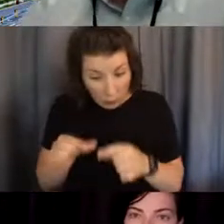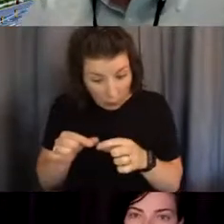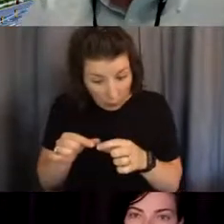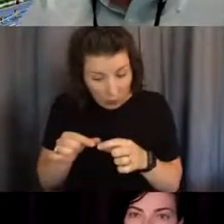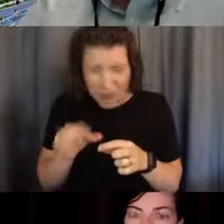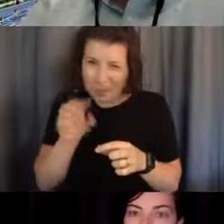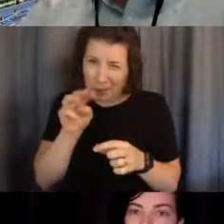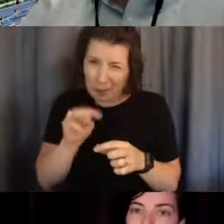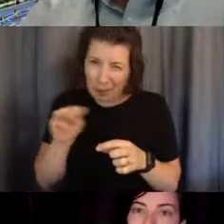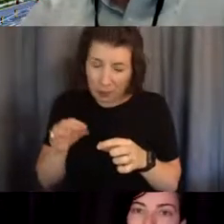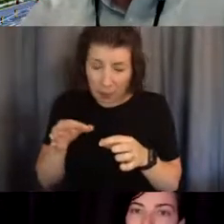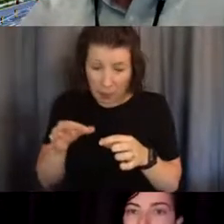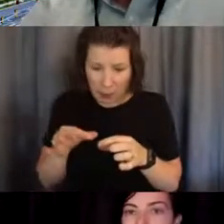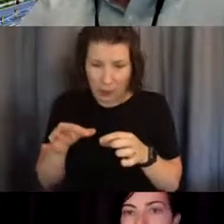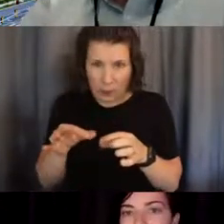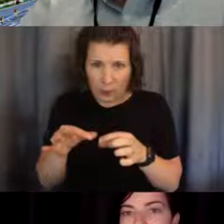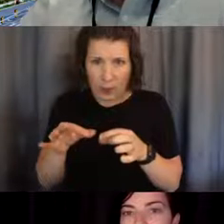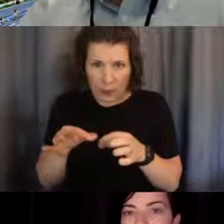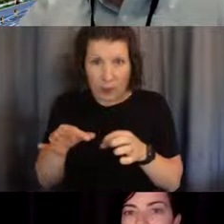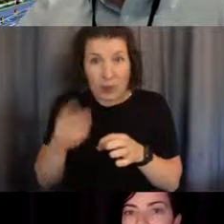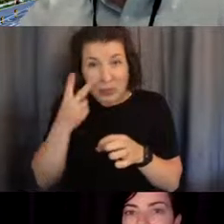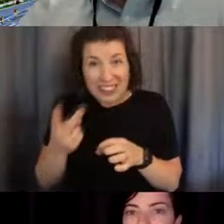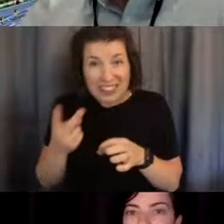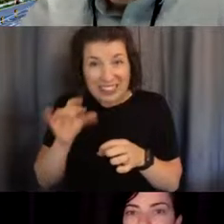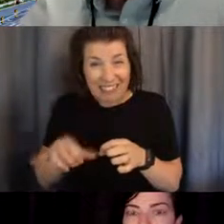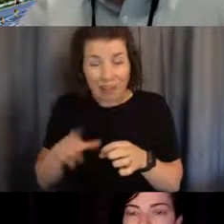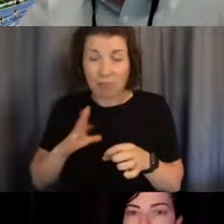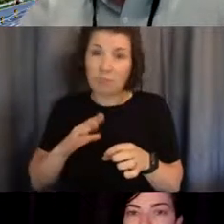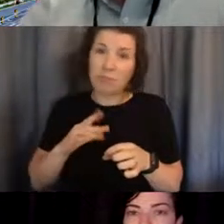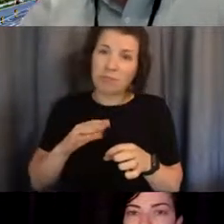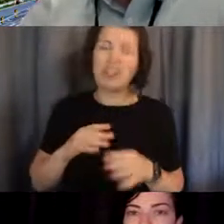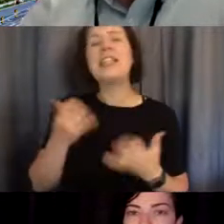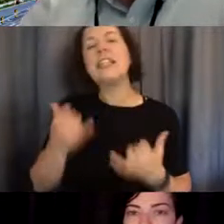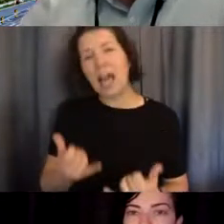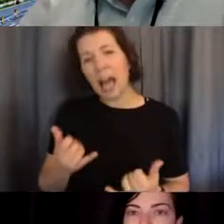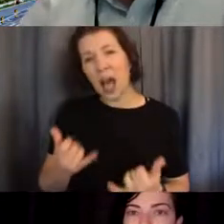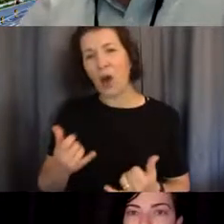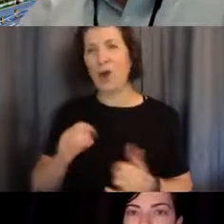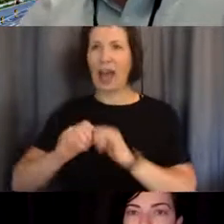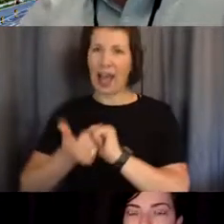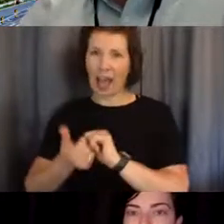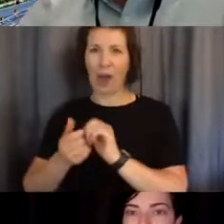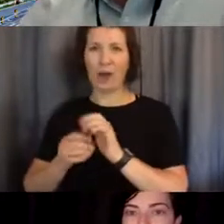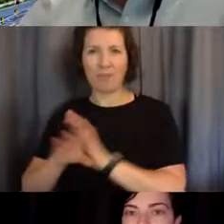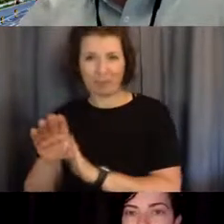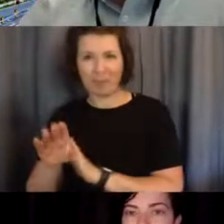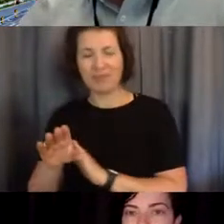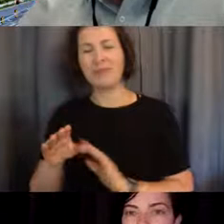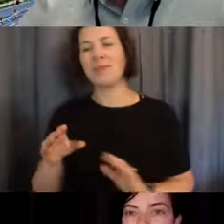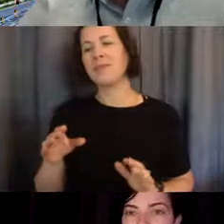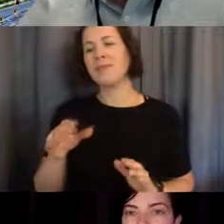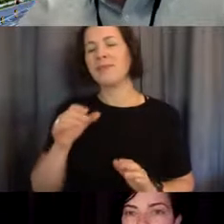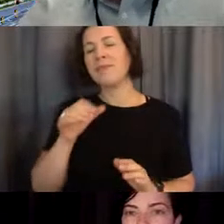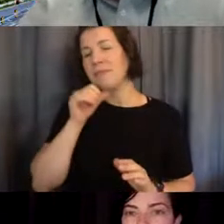beating, which was awesome. But now we do something that's a lot less tedious because we understand kind of the